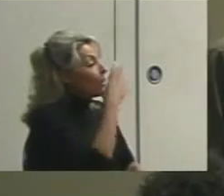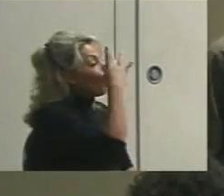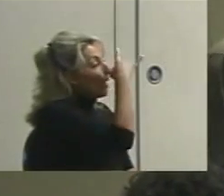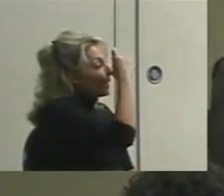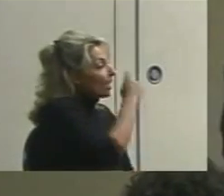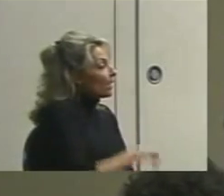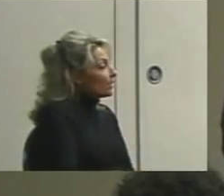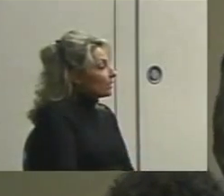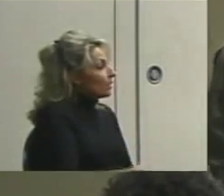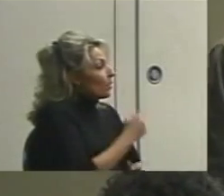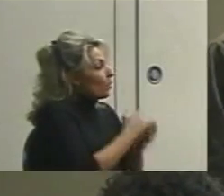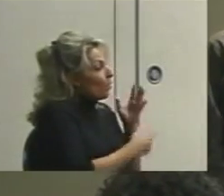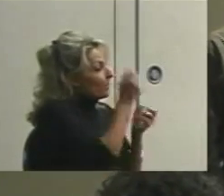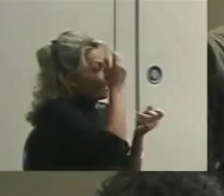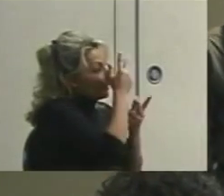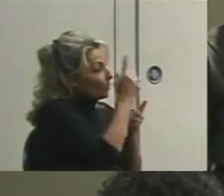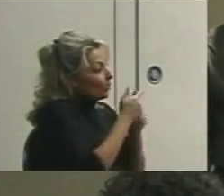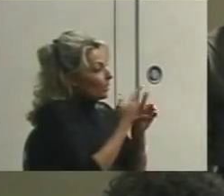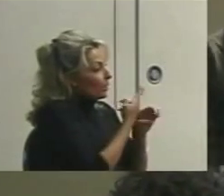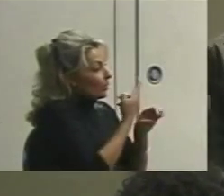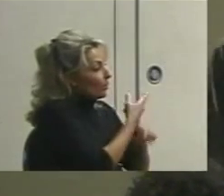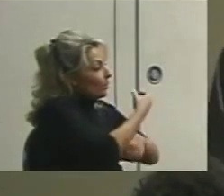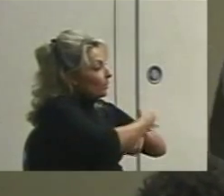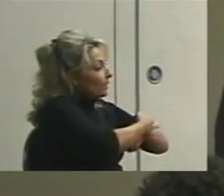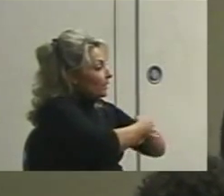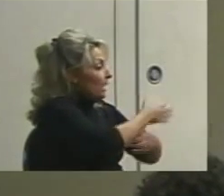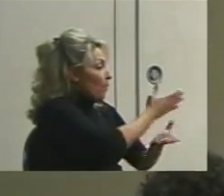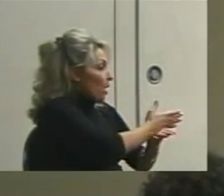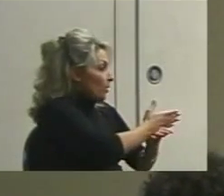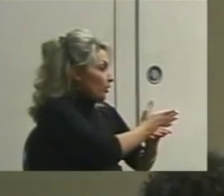Because what tells you when to use your stopwatch?